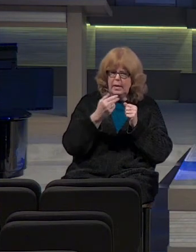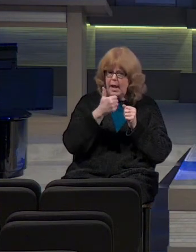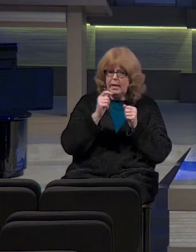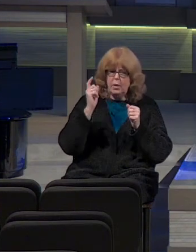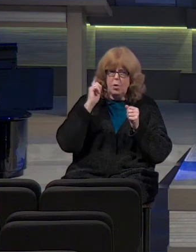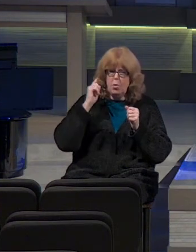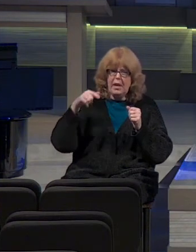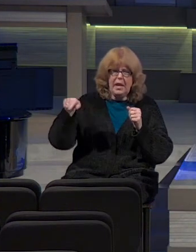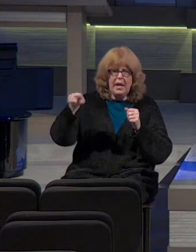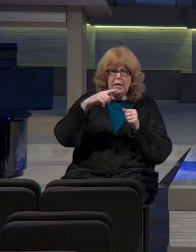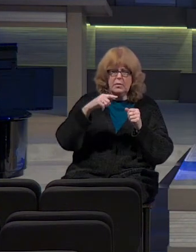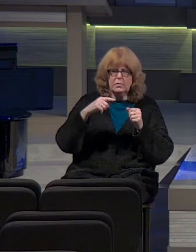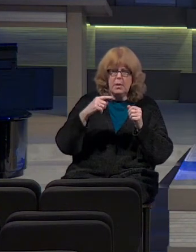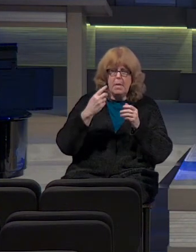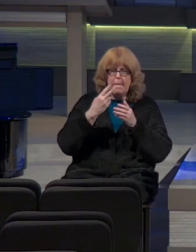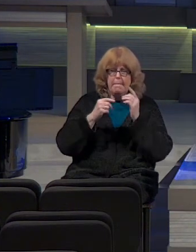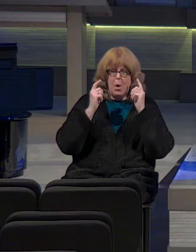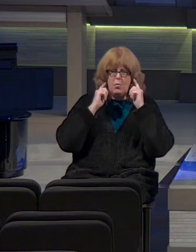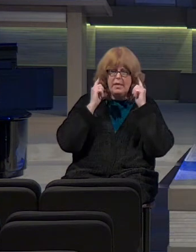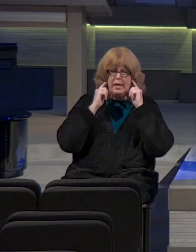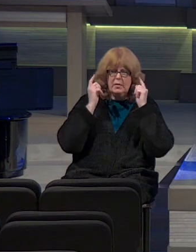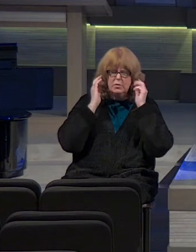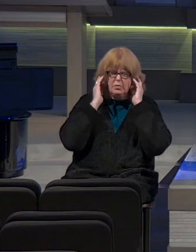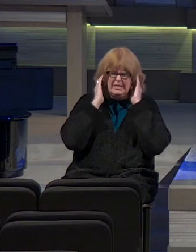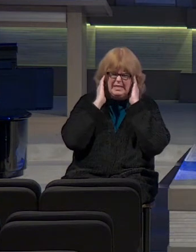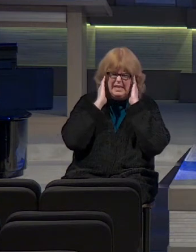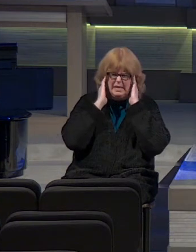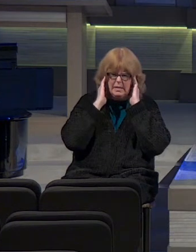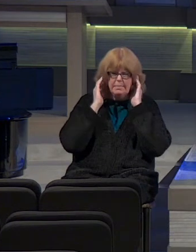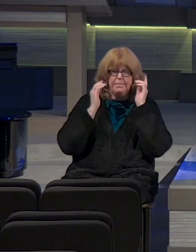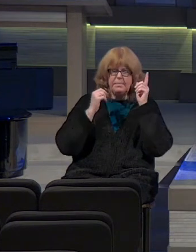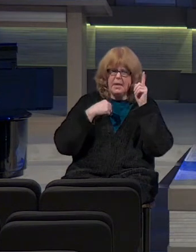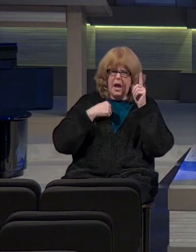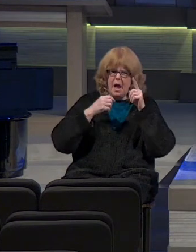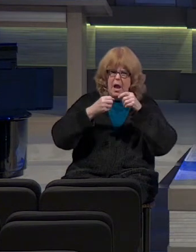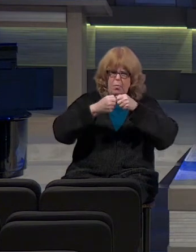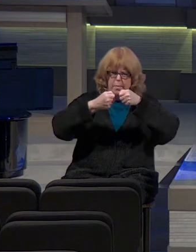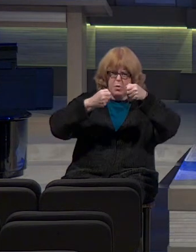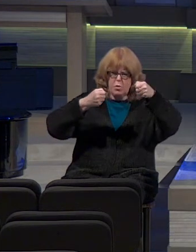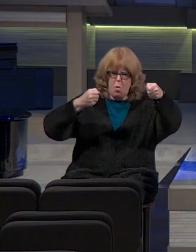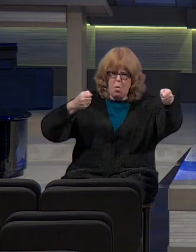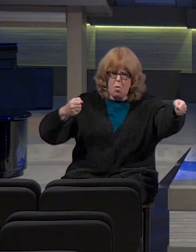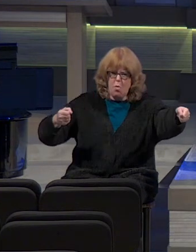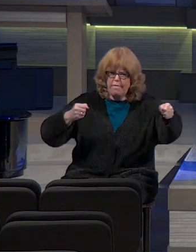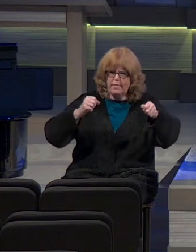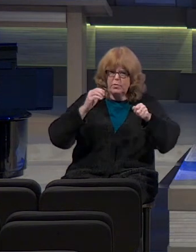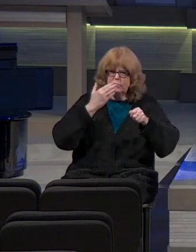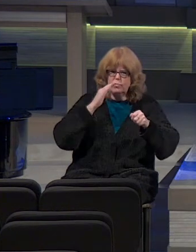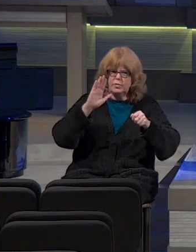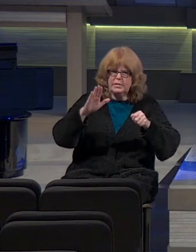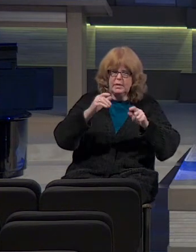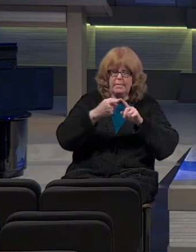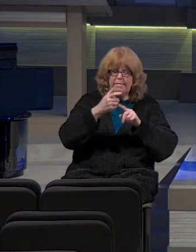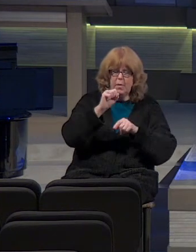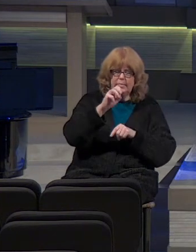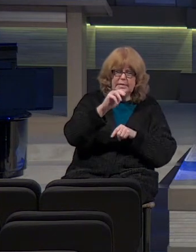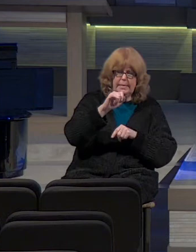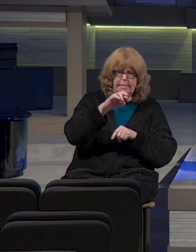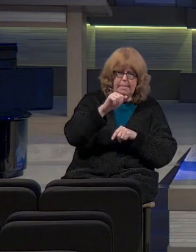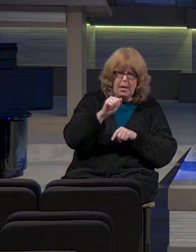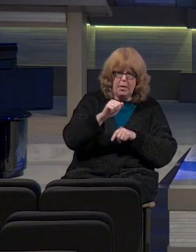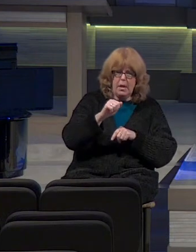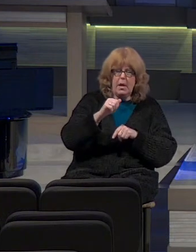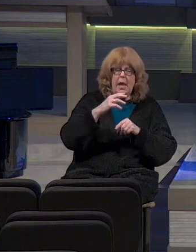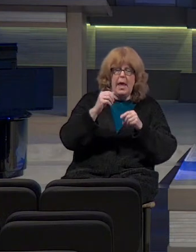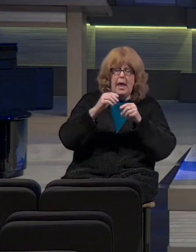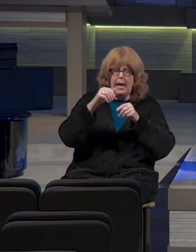it, both his ears will tingle. I will stretch over Jerusalem the line of Samaria and the plummet of the